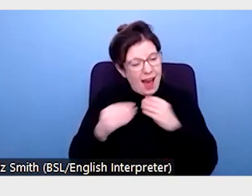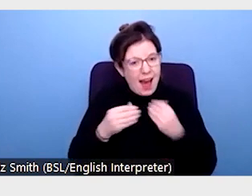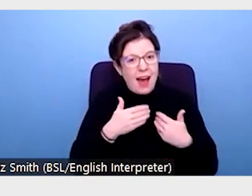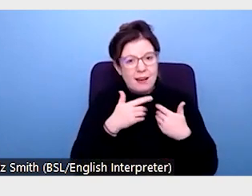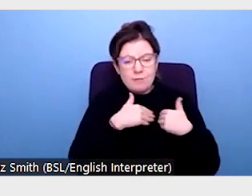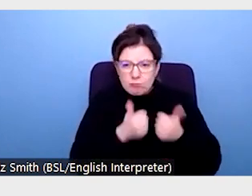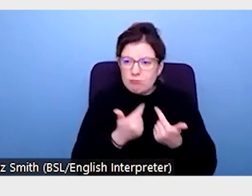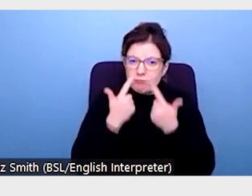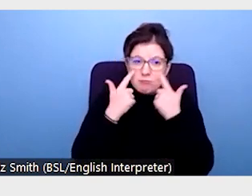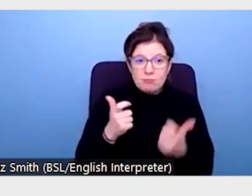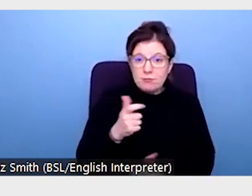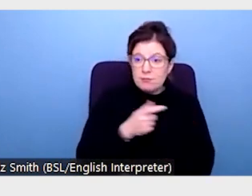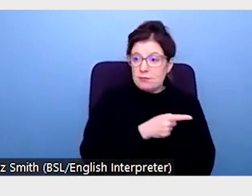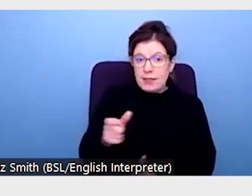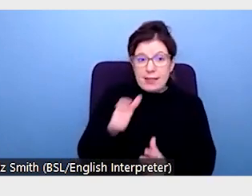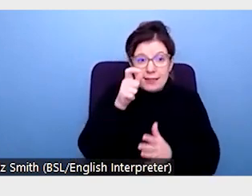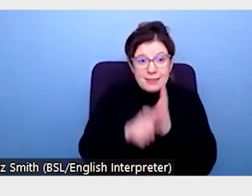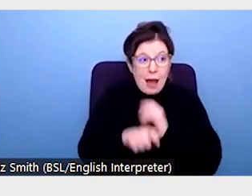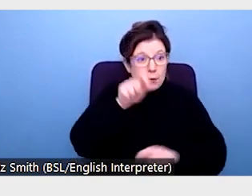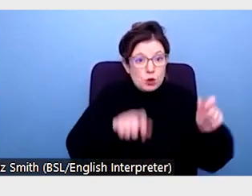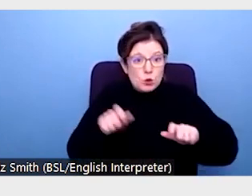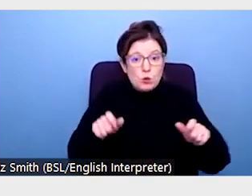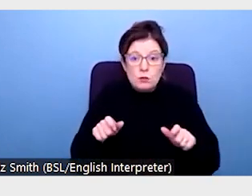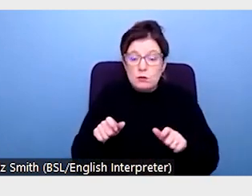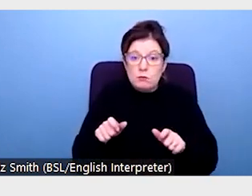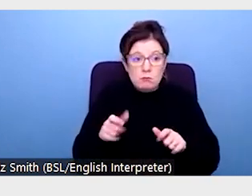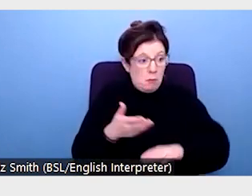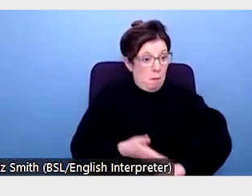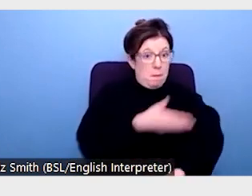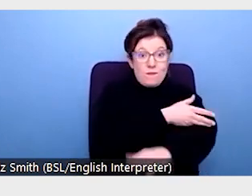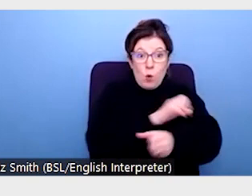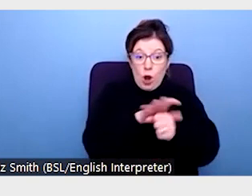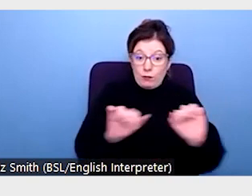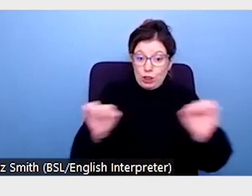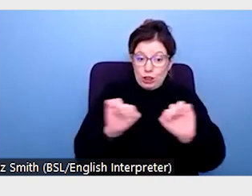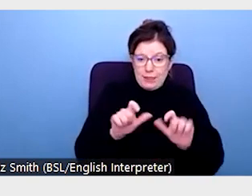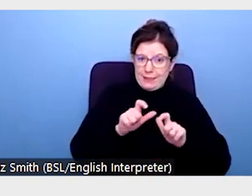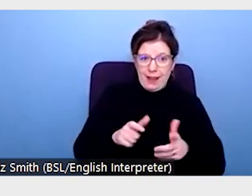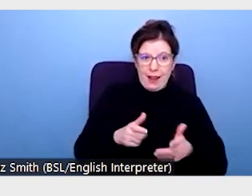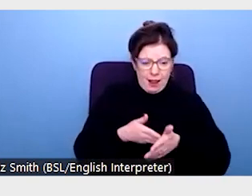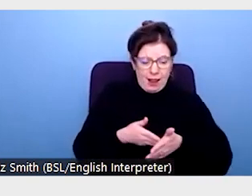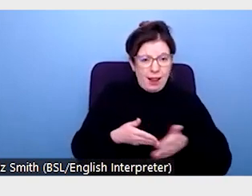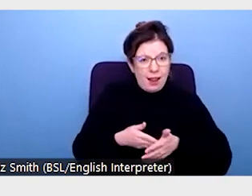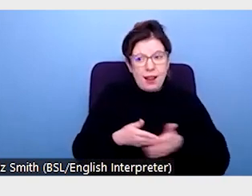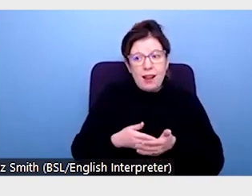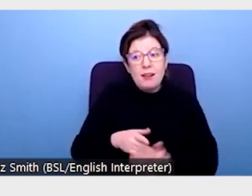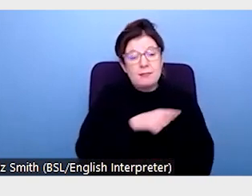students face challenging circumstances during non-pandemic times as well, students in our survey wish to see such policies applied